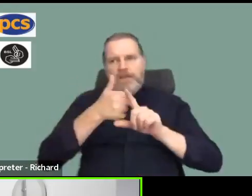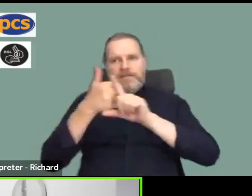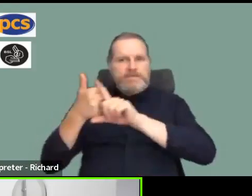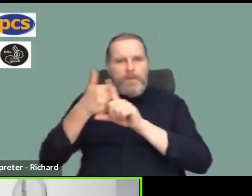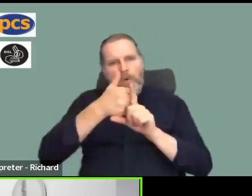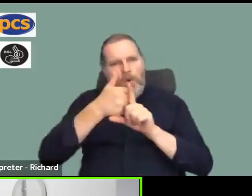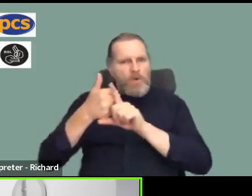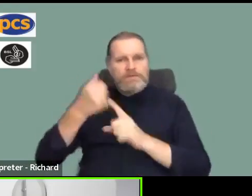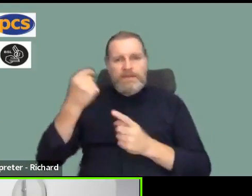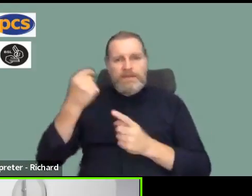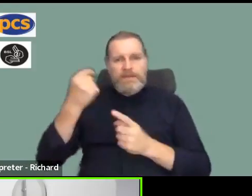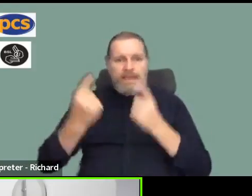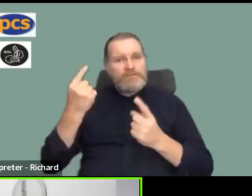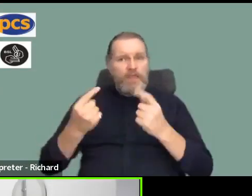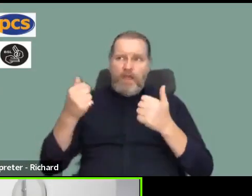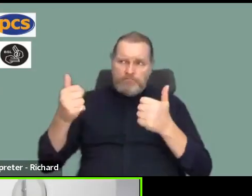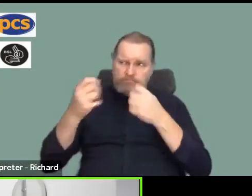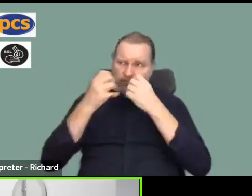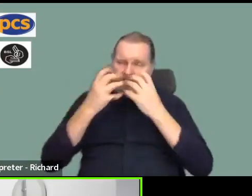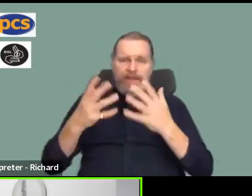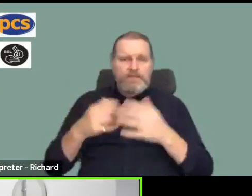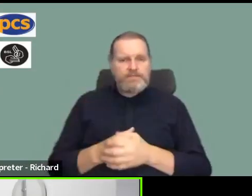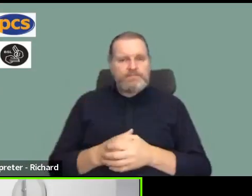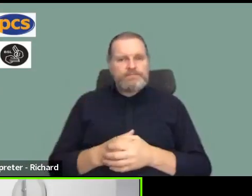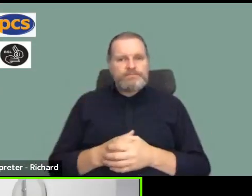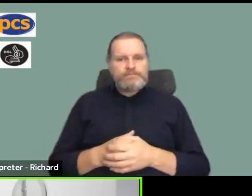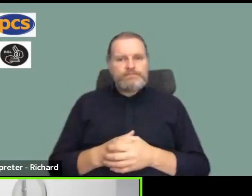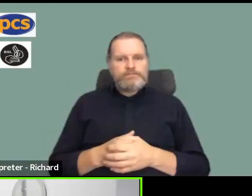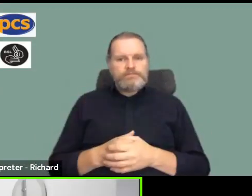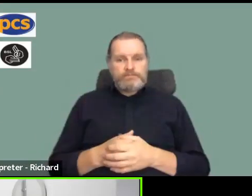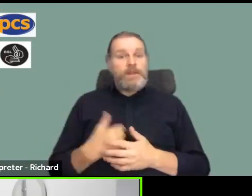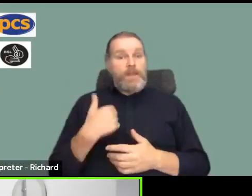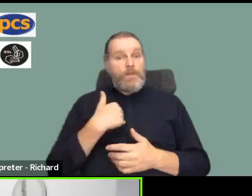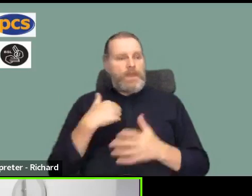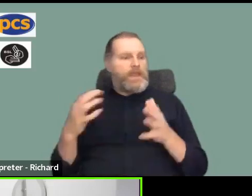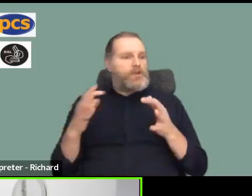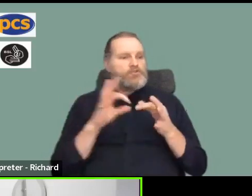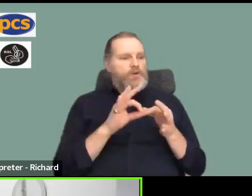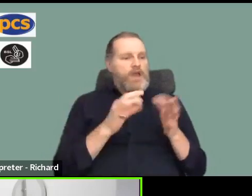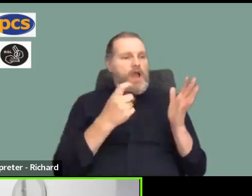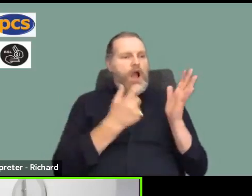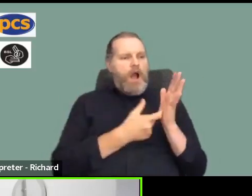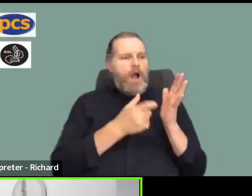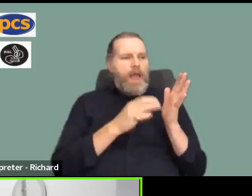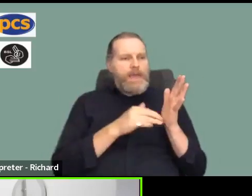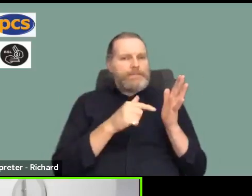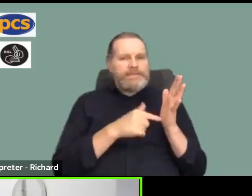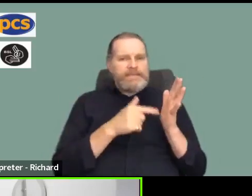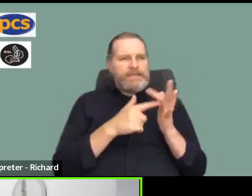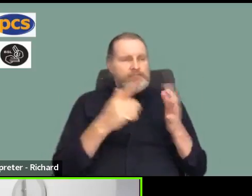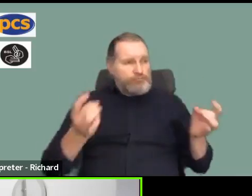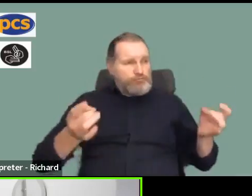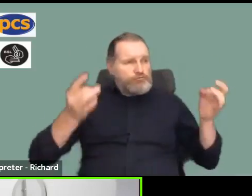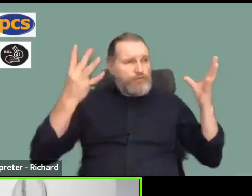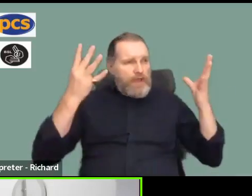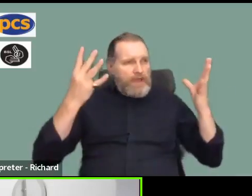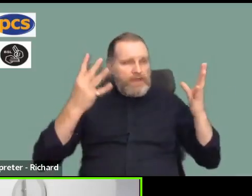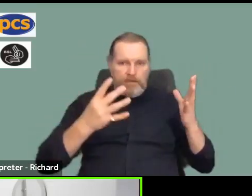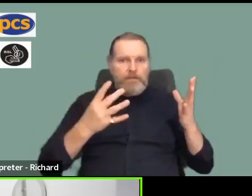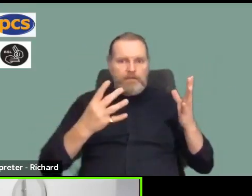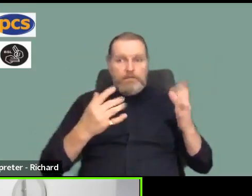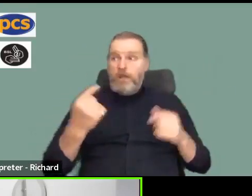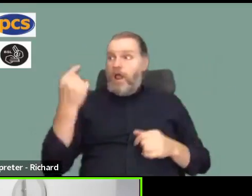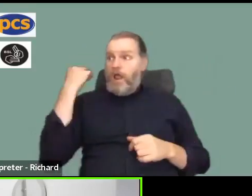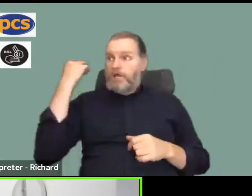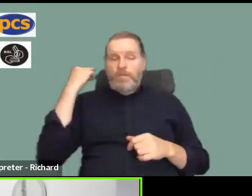for that, Sarah. I mean, a number of us were on the RMT picket line in Leeds last week and they were very quick to say that